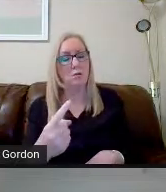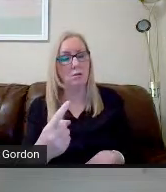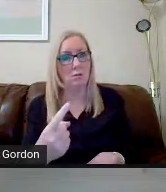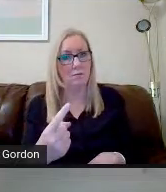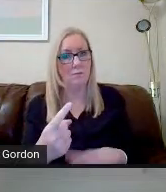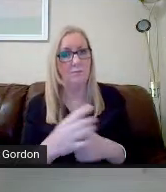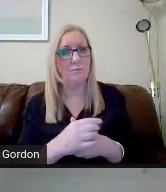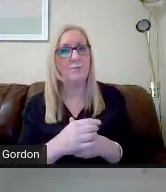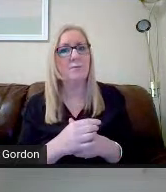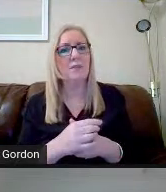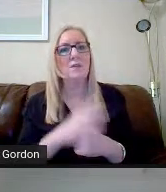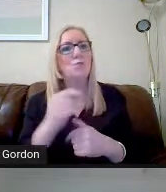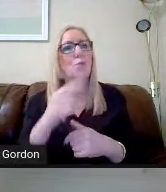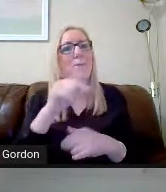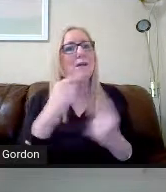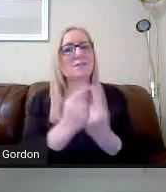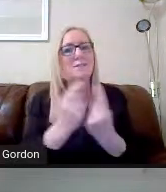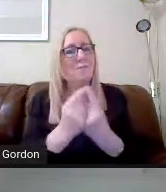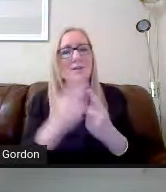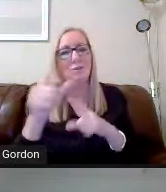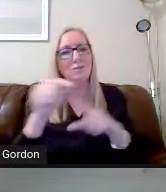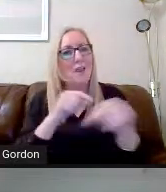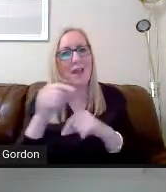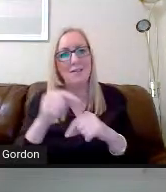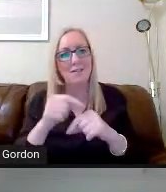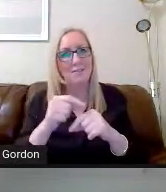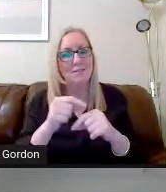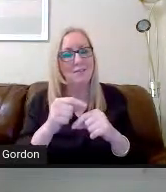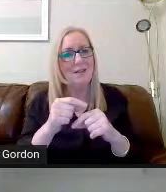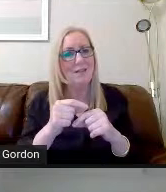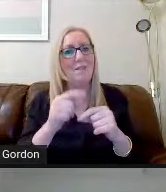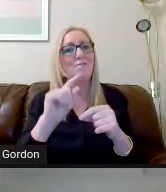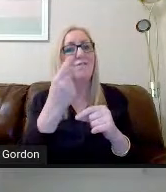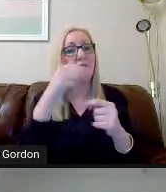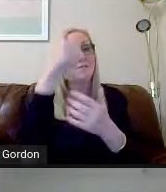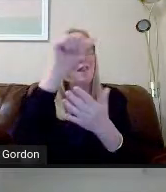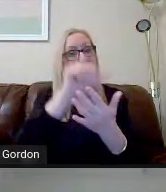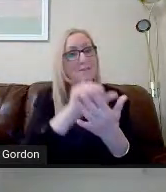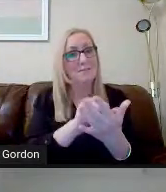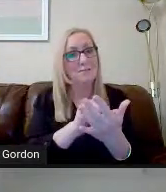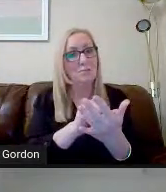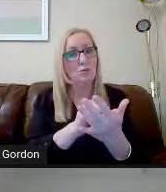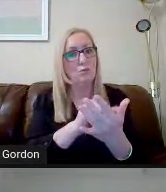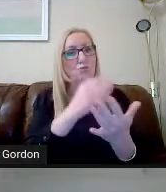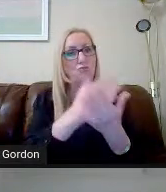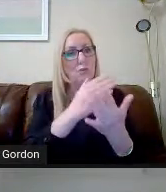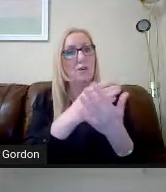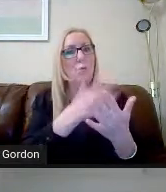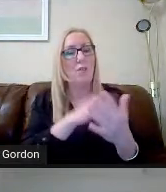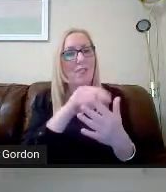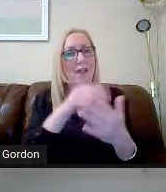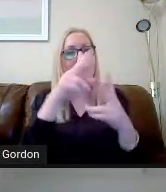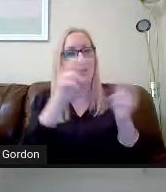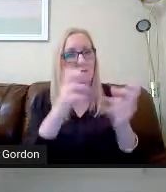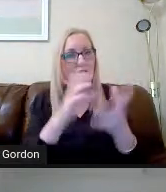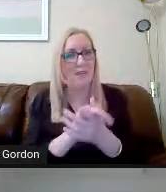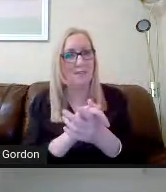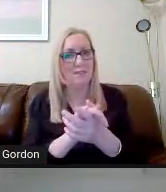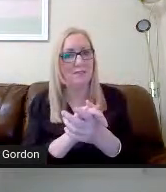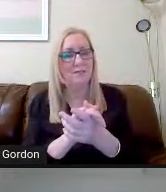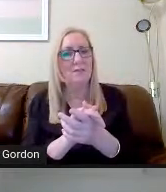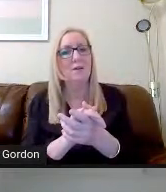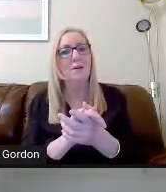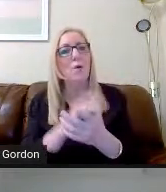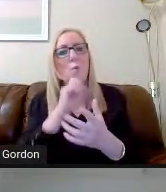that you've already selected in the list that's a wee bit higher up because you really, really want that subject. It's not going to record it